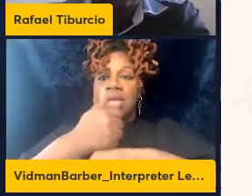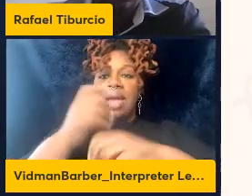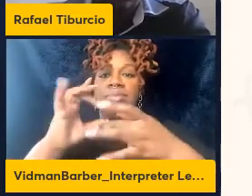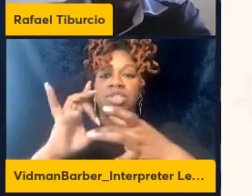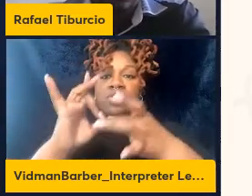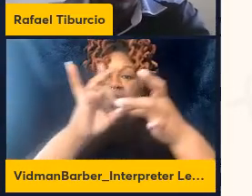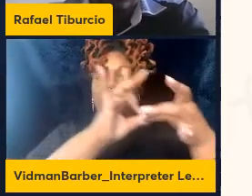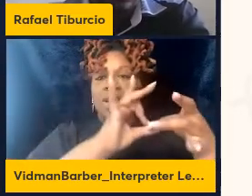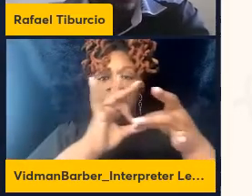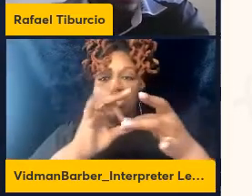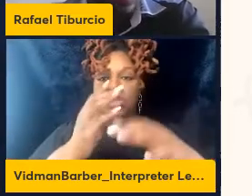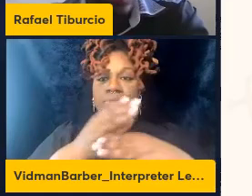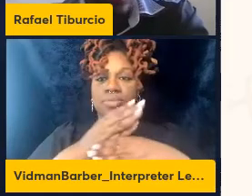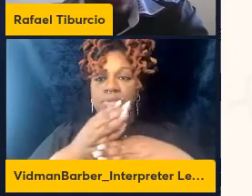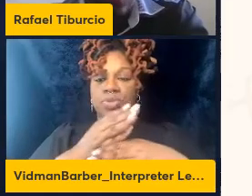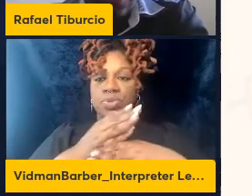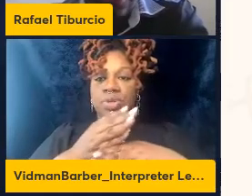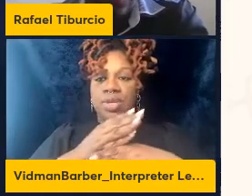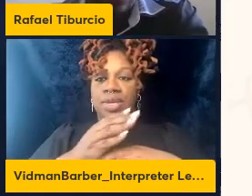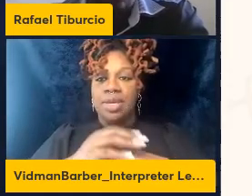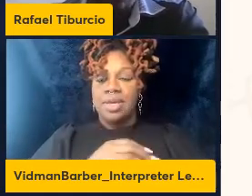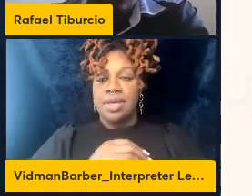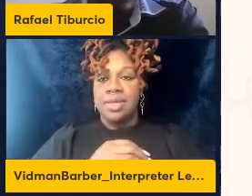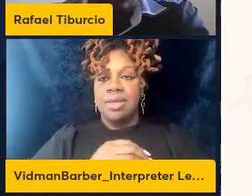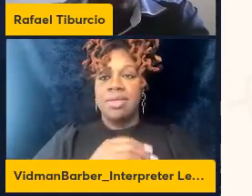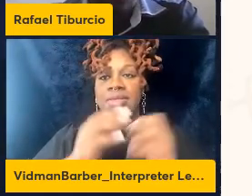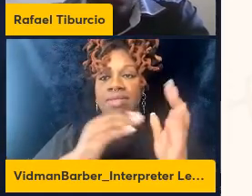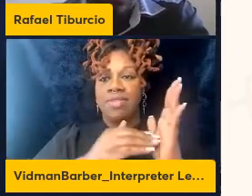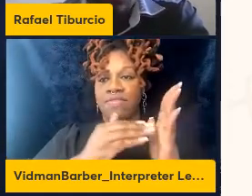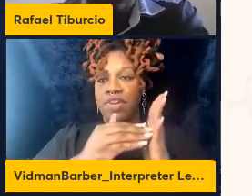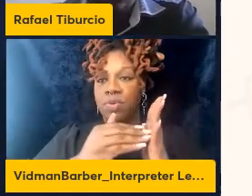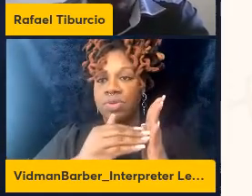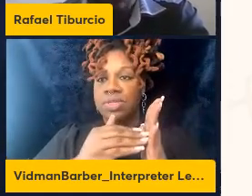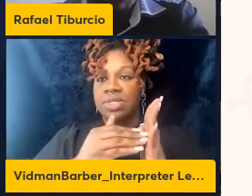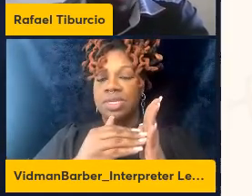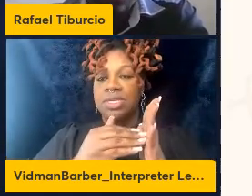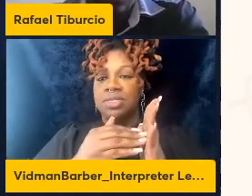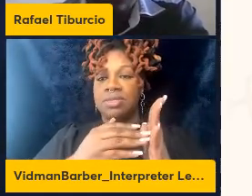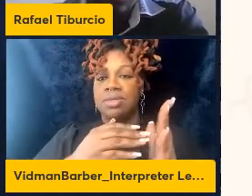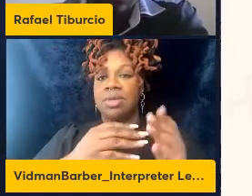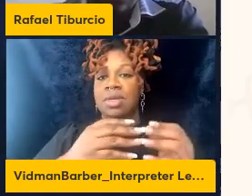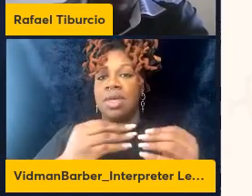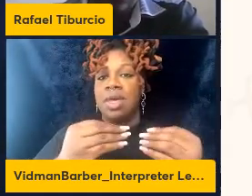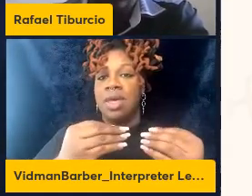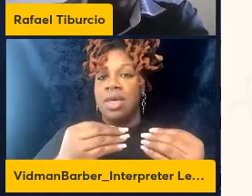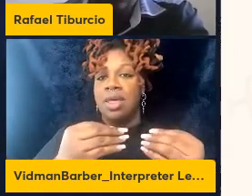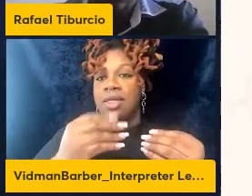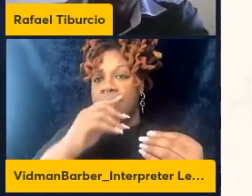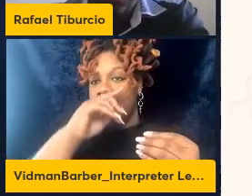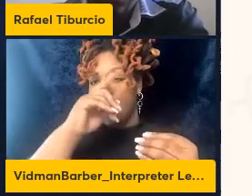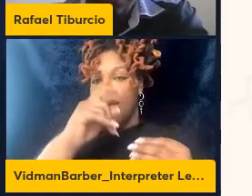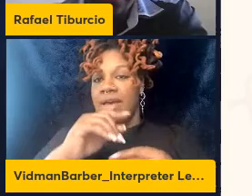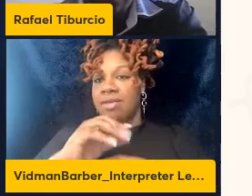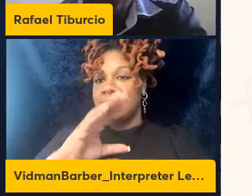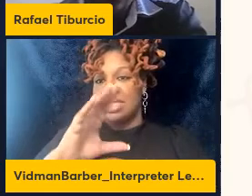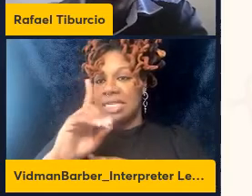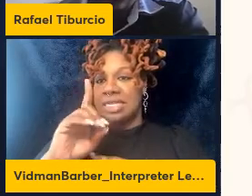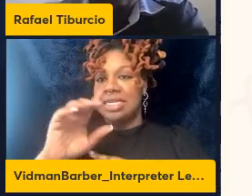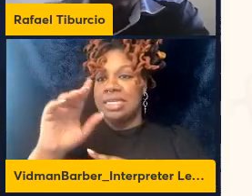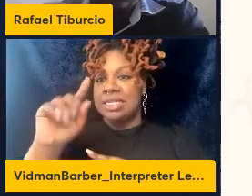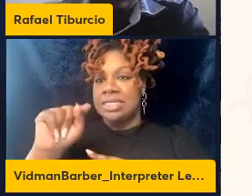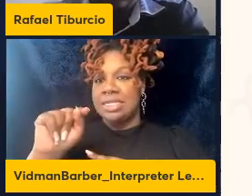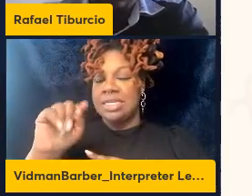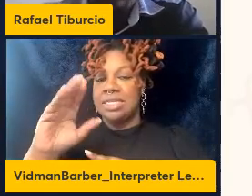between the frequency of the percentage of this population of CDT cell with several clinical parameters